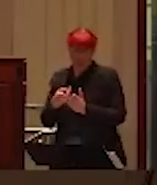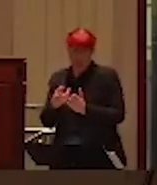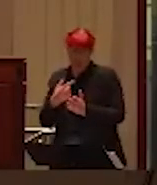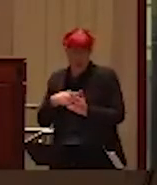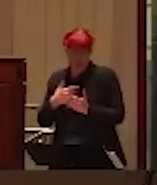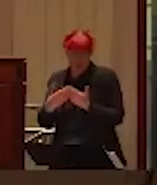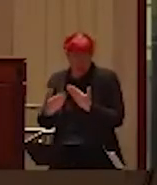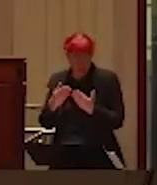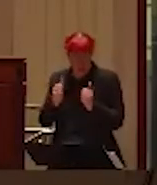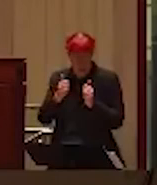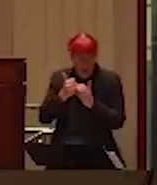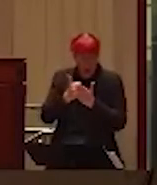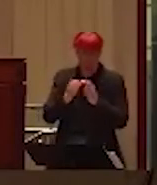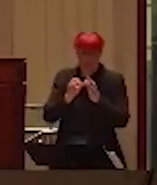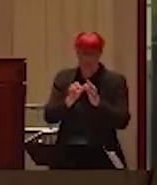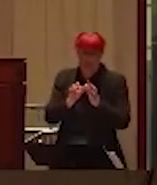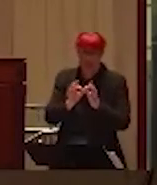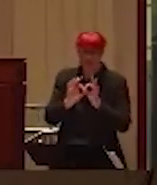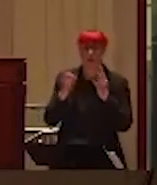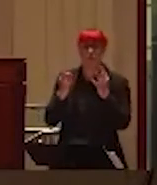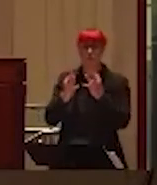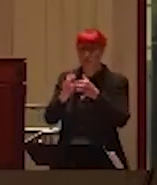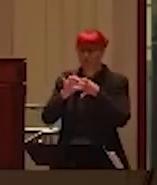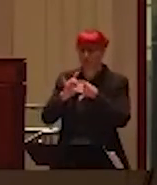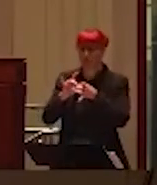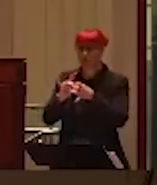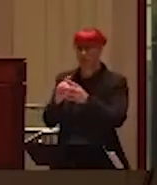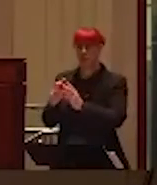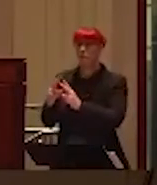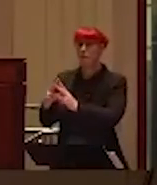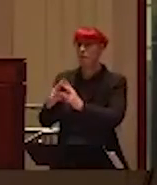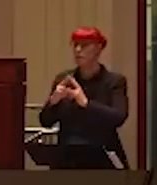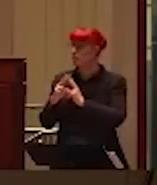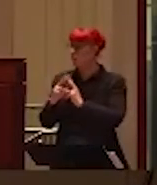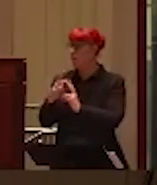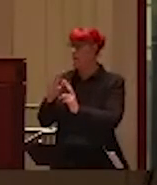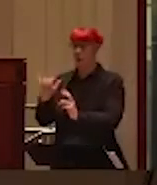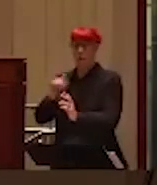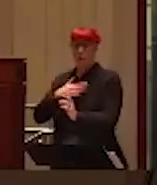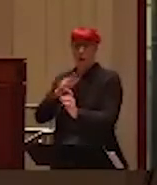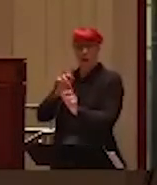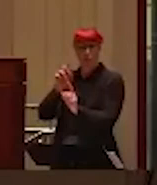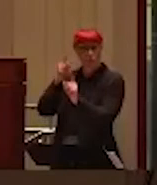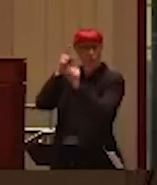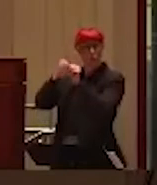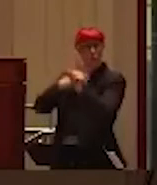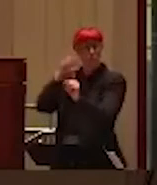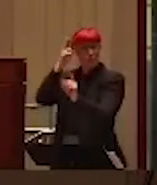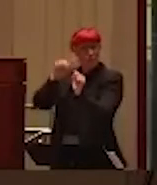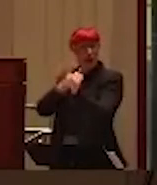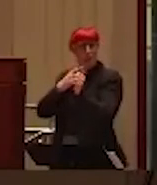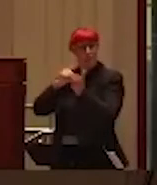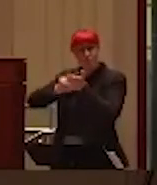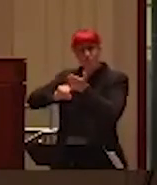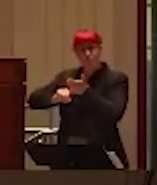families and relationships and couples. So that's where I come from. So thank you so much for this. Before,